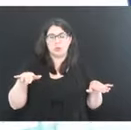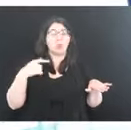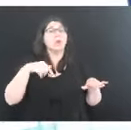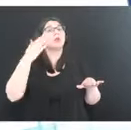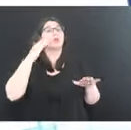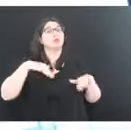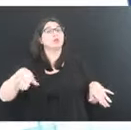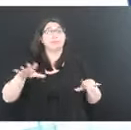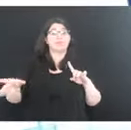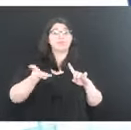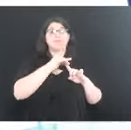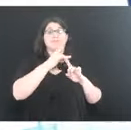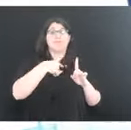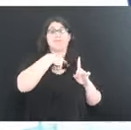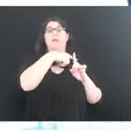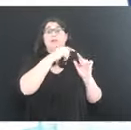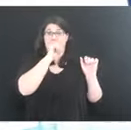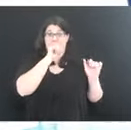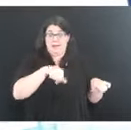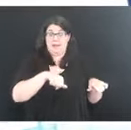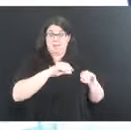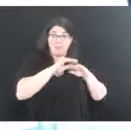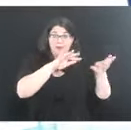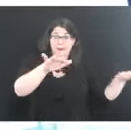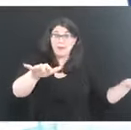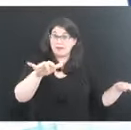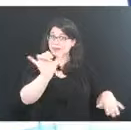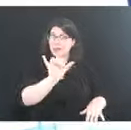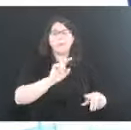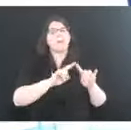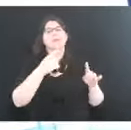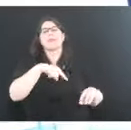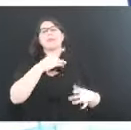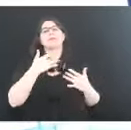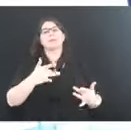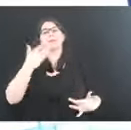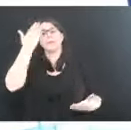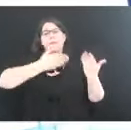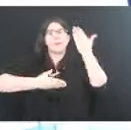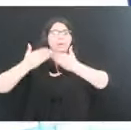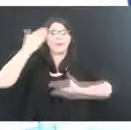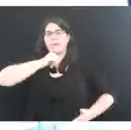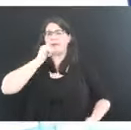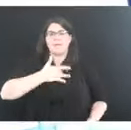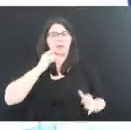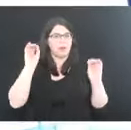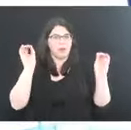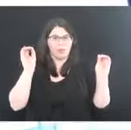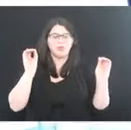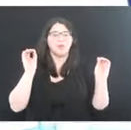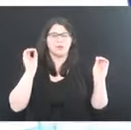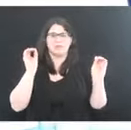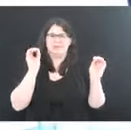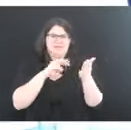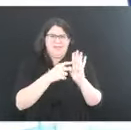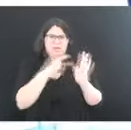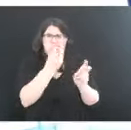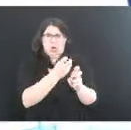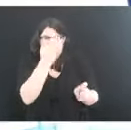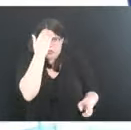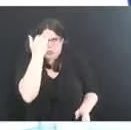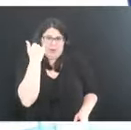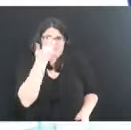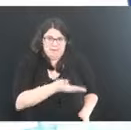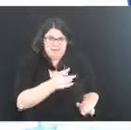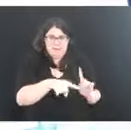adults, but tend to be more likely asymptomatic. So harder to define. We also know that countries